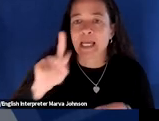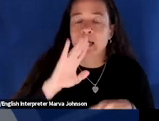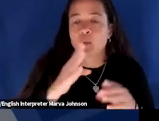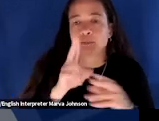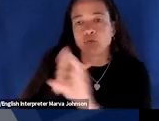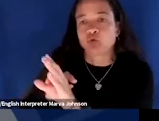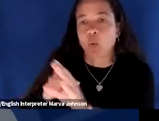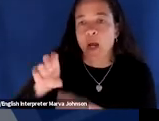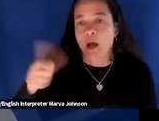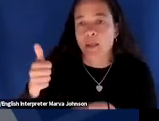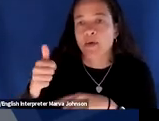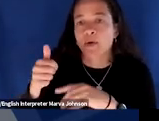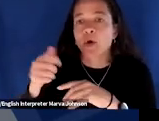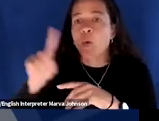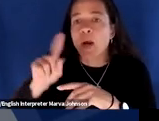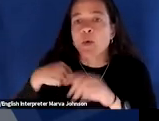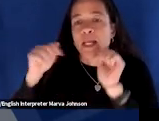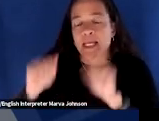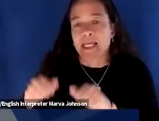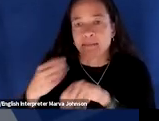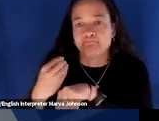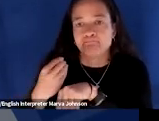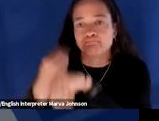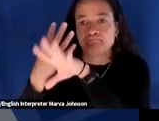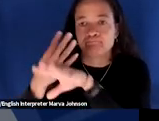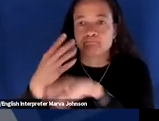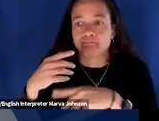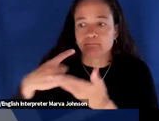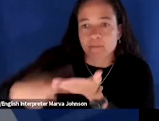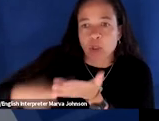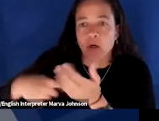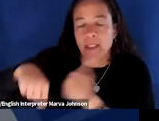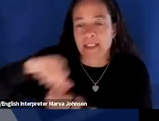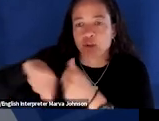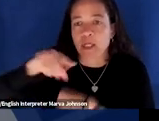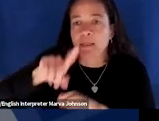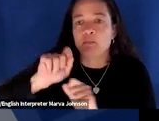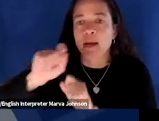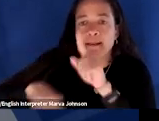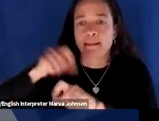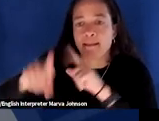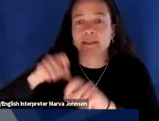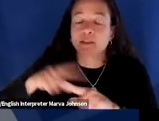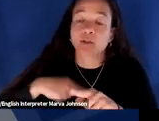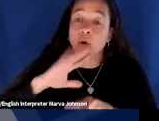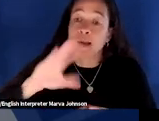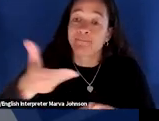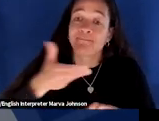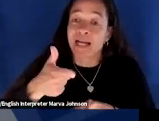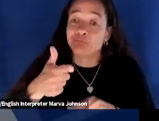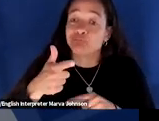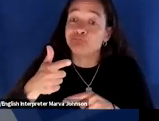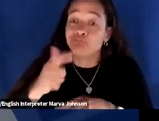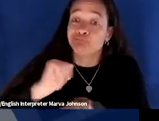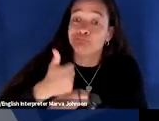thing where we can actually see and talk to one another and have a chat and you'll be able to ask questions directly of melissa there so invite you to make some time for that if your schedule